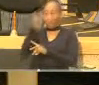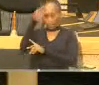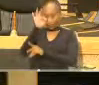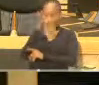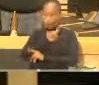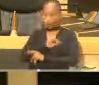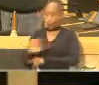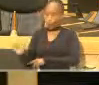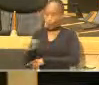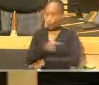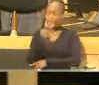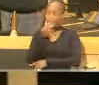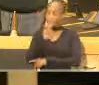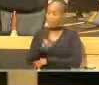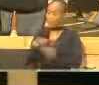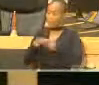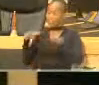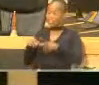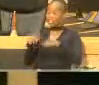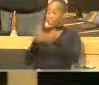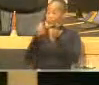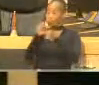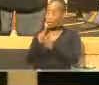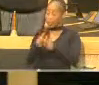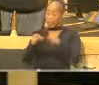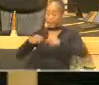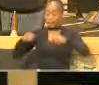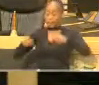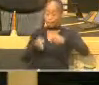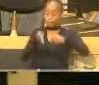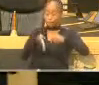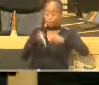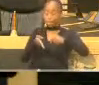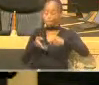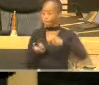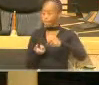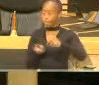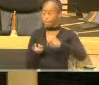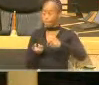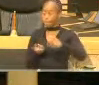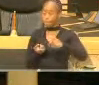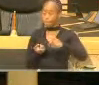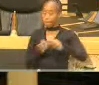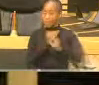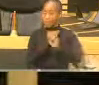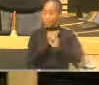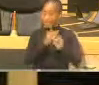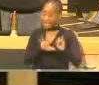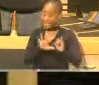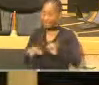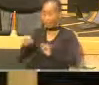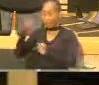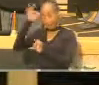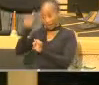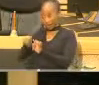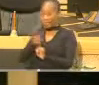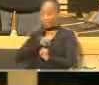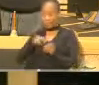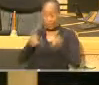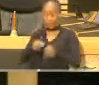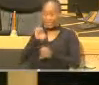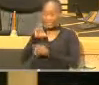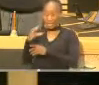are saying the biggest challenge is that there is a gap between us and the industry. That's why we are reviving the Eastern Cape